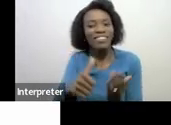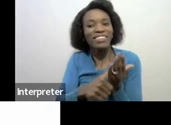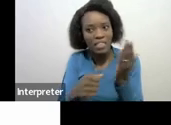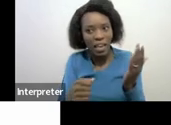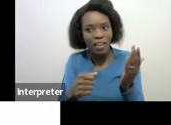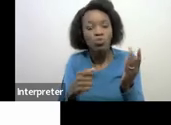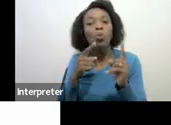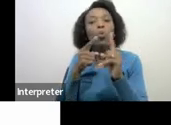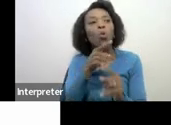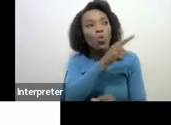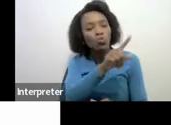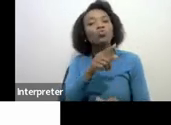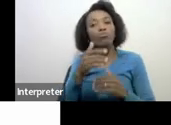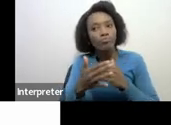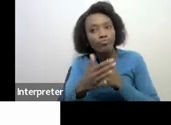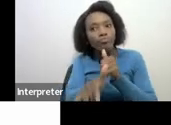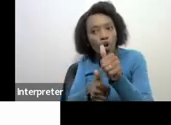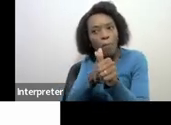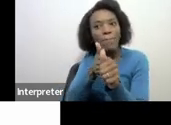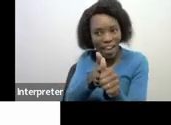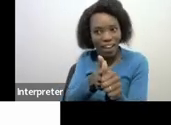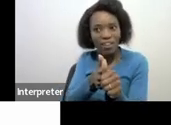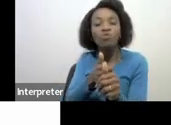so why should we chase you out so